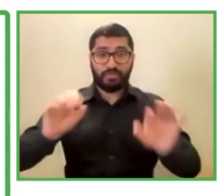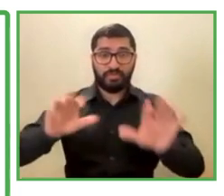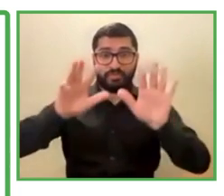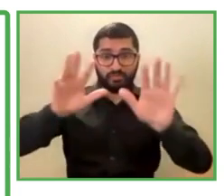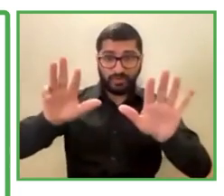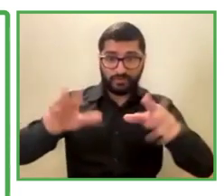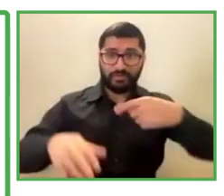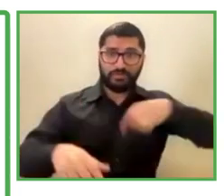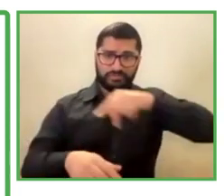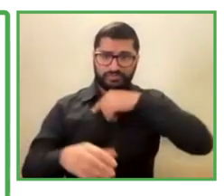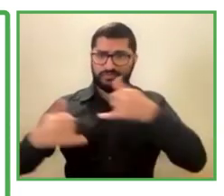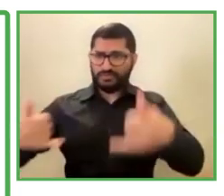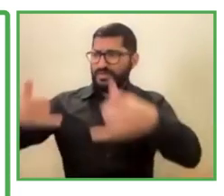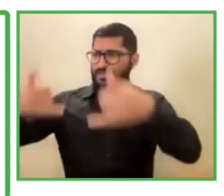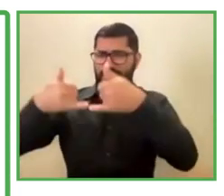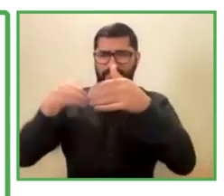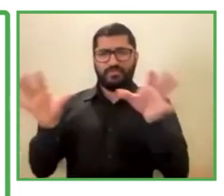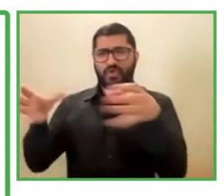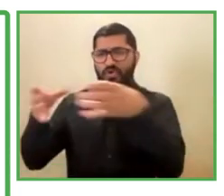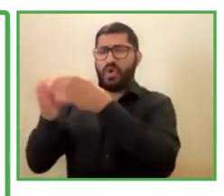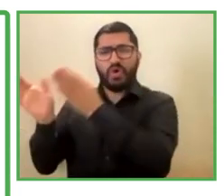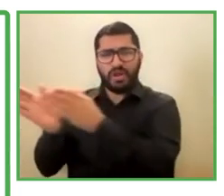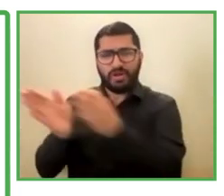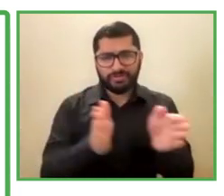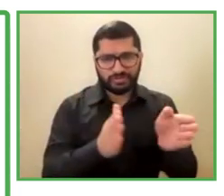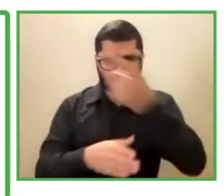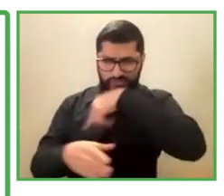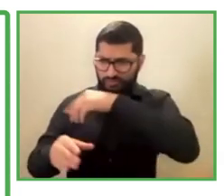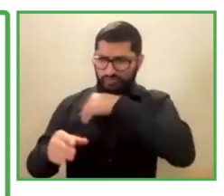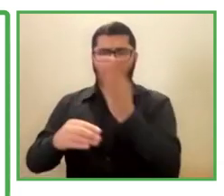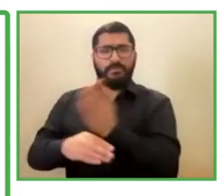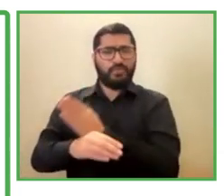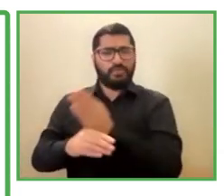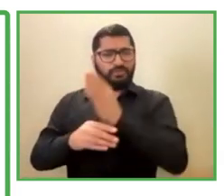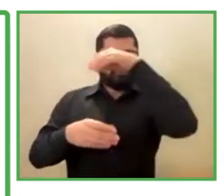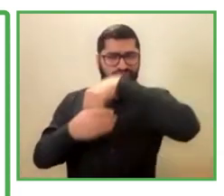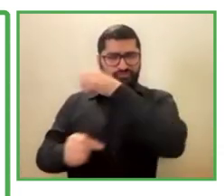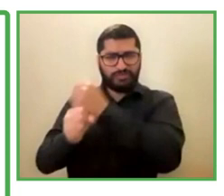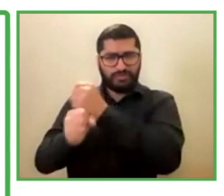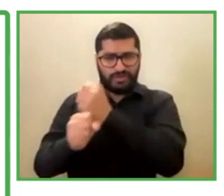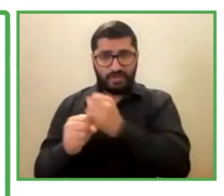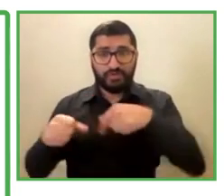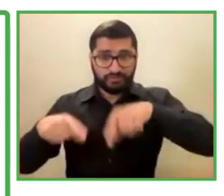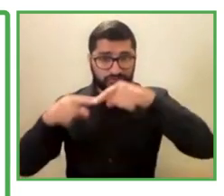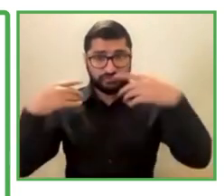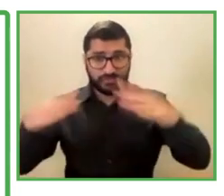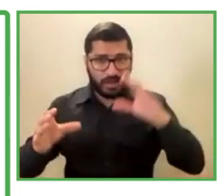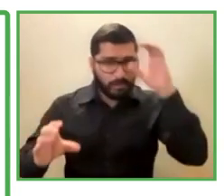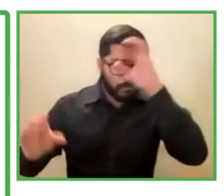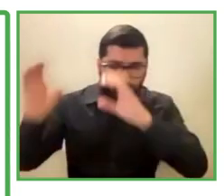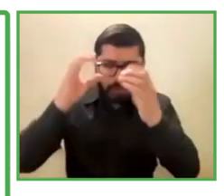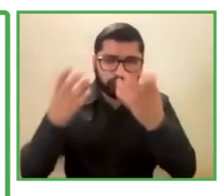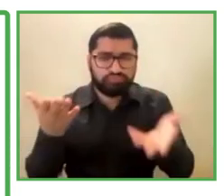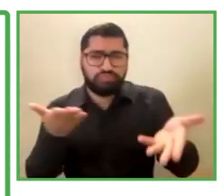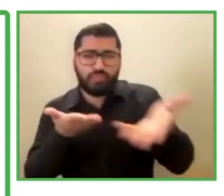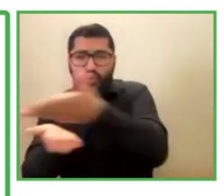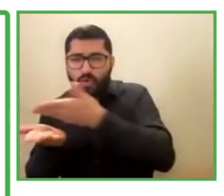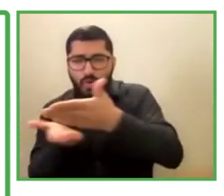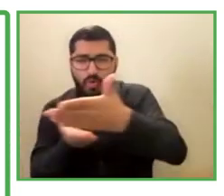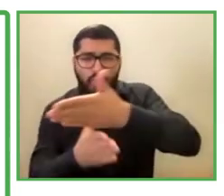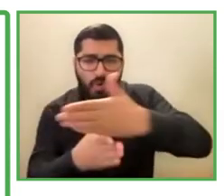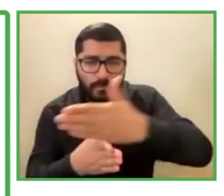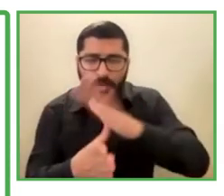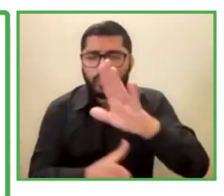organizations for our work, and today what we seek is to be able to share our experiences so